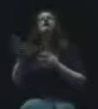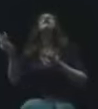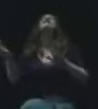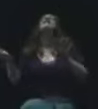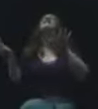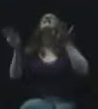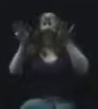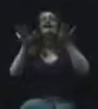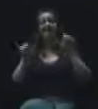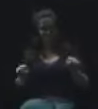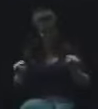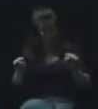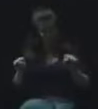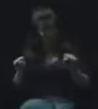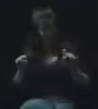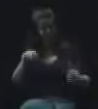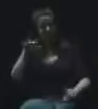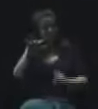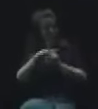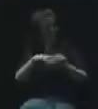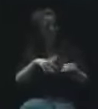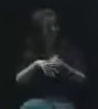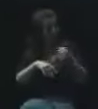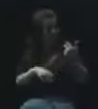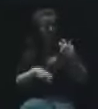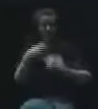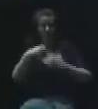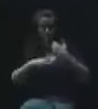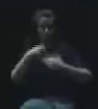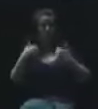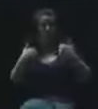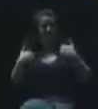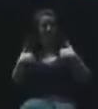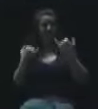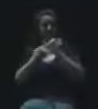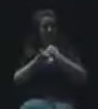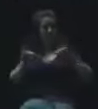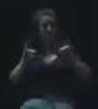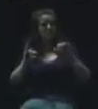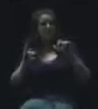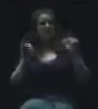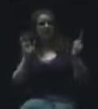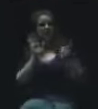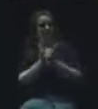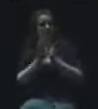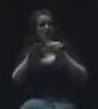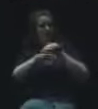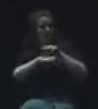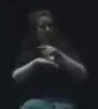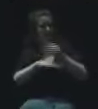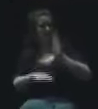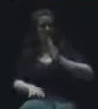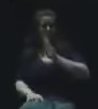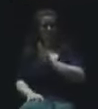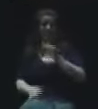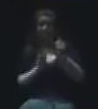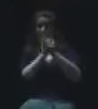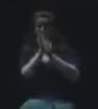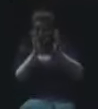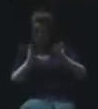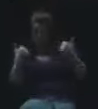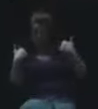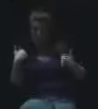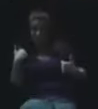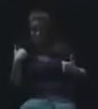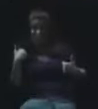and I'm also, this brings up another issue of having independent legal counsel for the board. As an attorney, I find